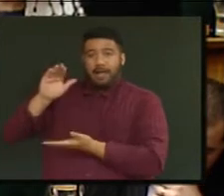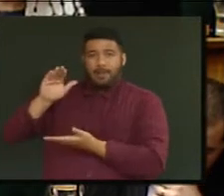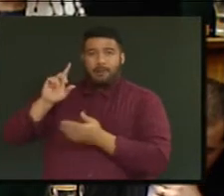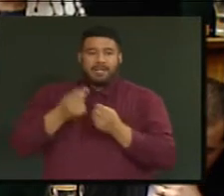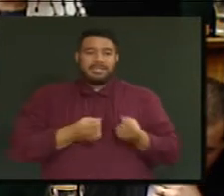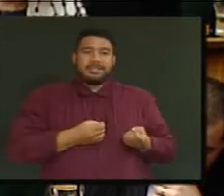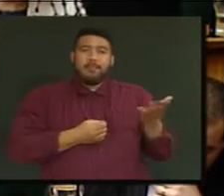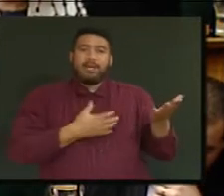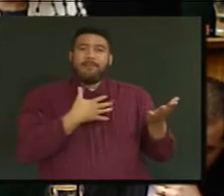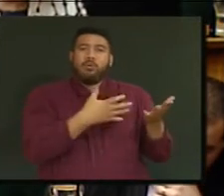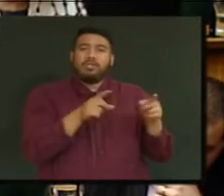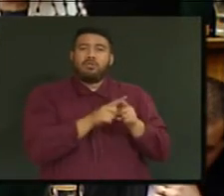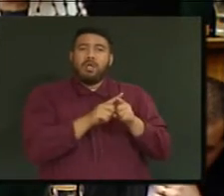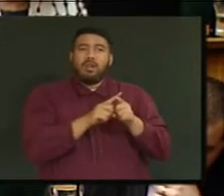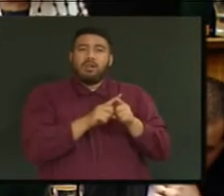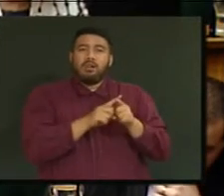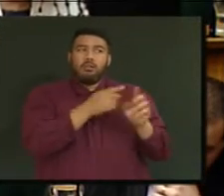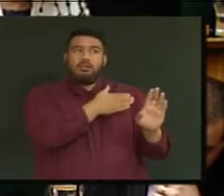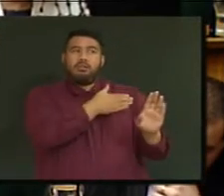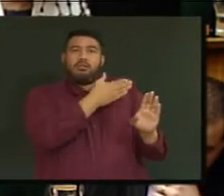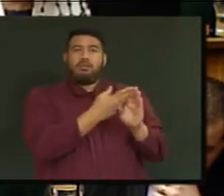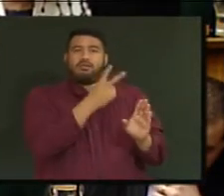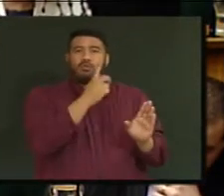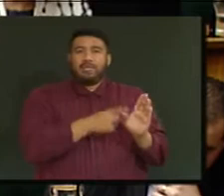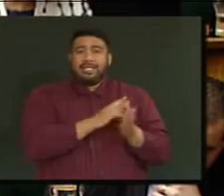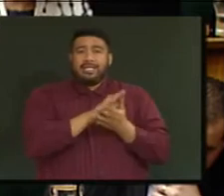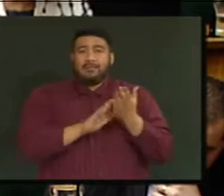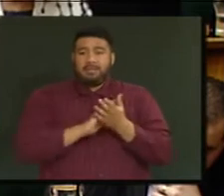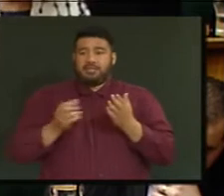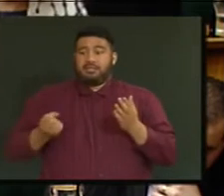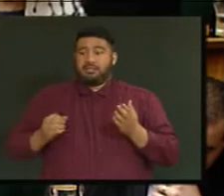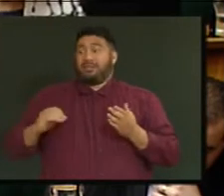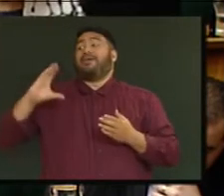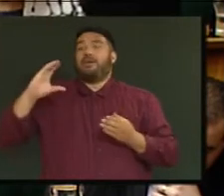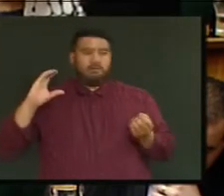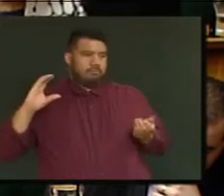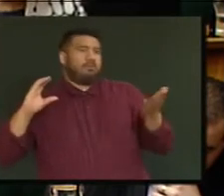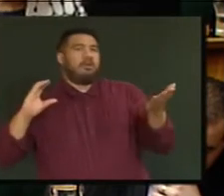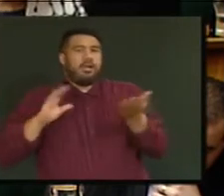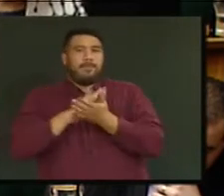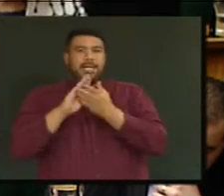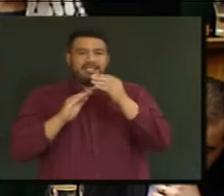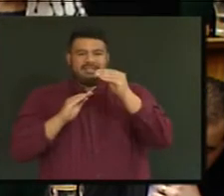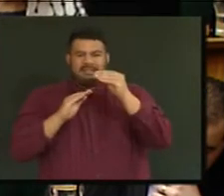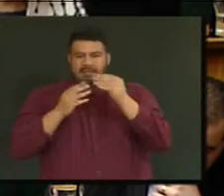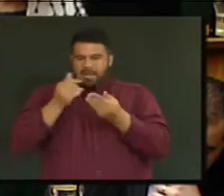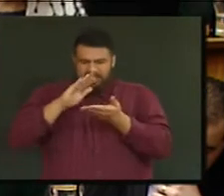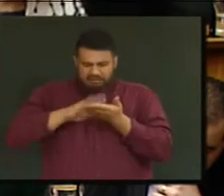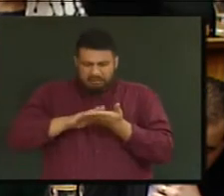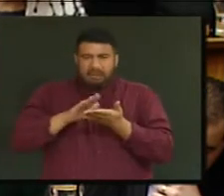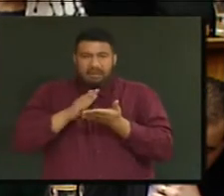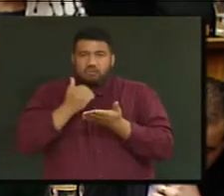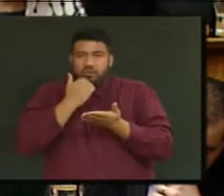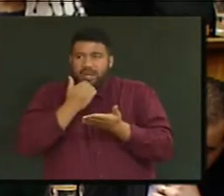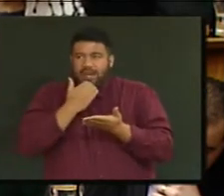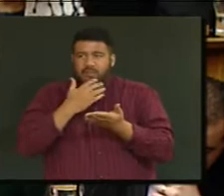has gone up so much over the same period, they don't have a debt ceiling room to do the sort of things they need to do and should be doing